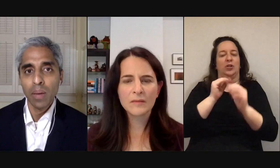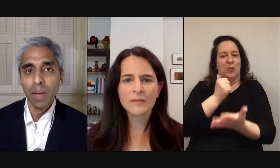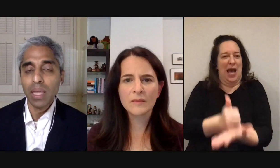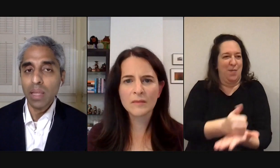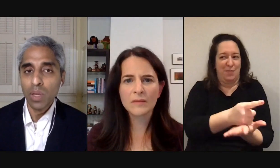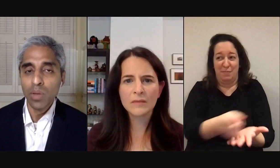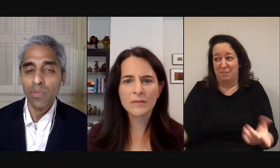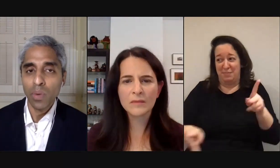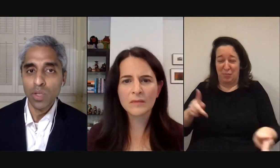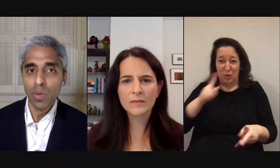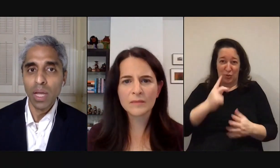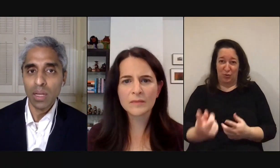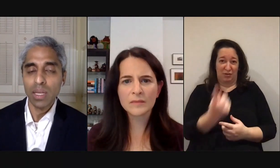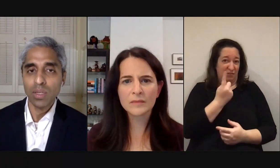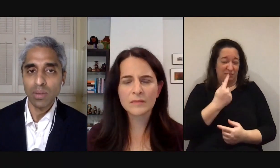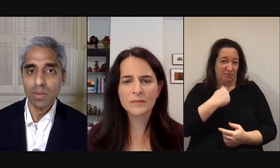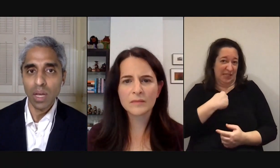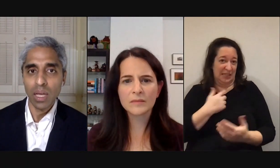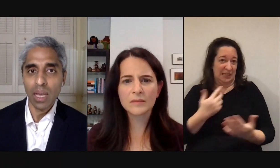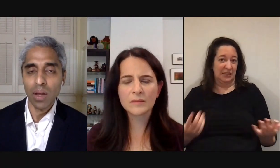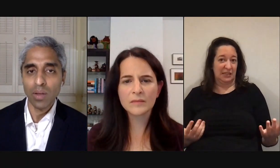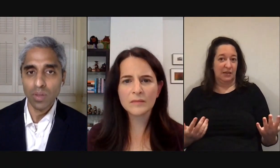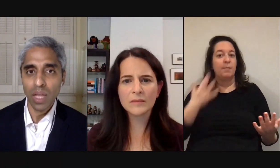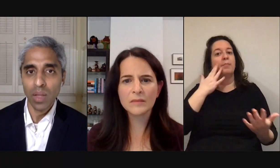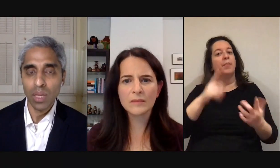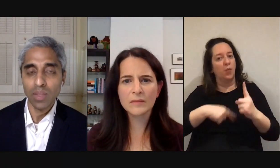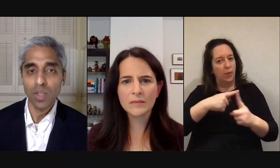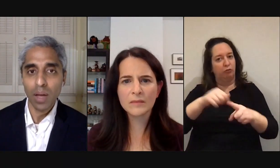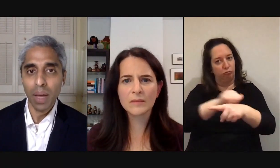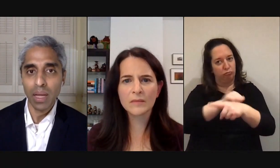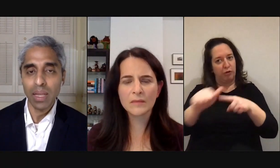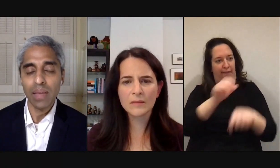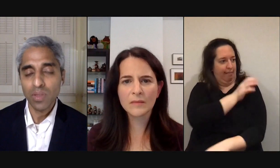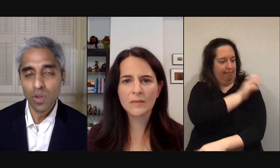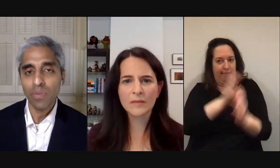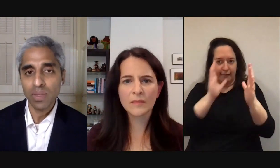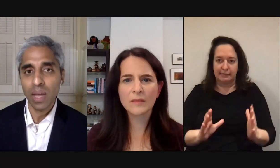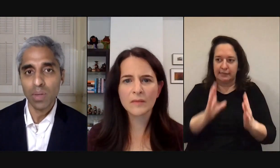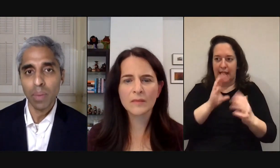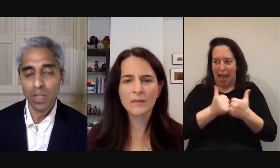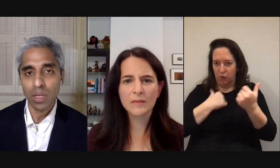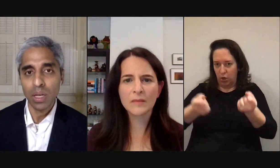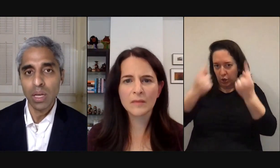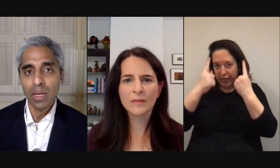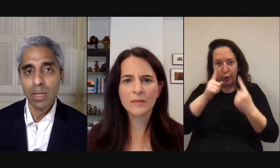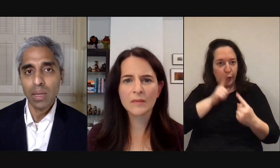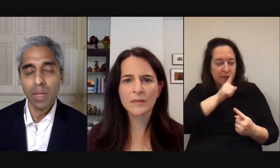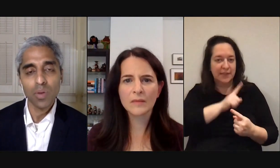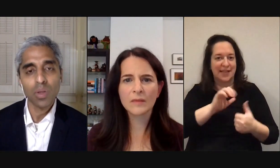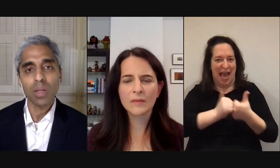but i think that when you when you train clinicians uh in how to understand loneliness and talk about it and even surfacing that with the patient